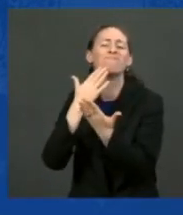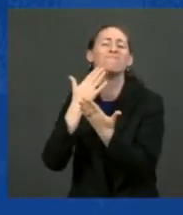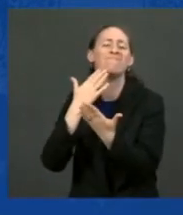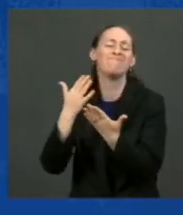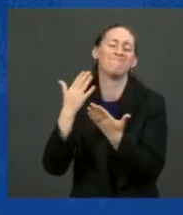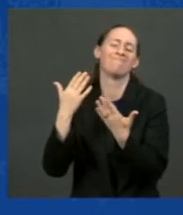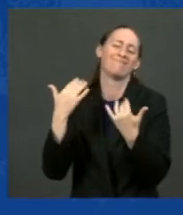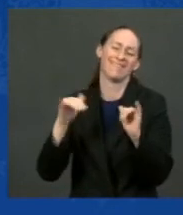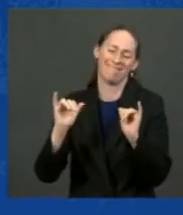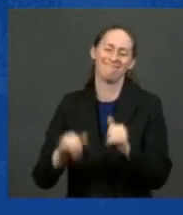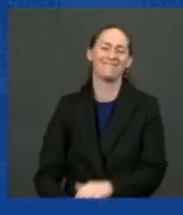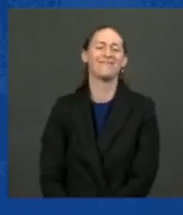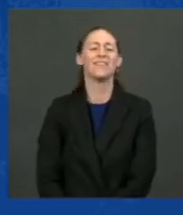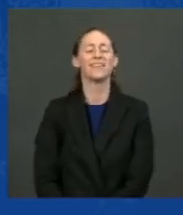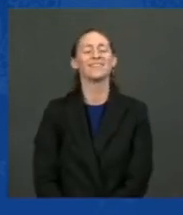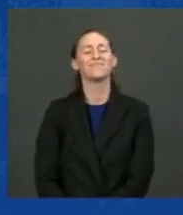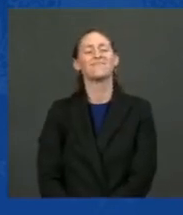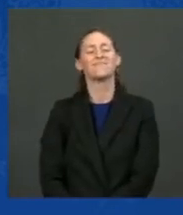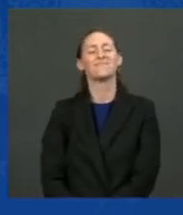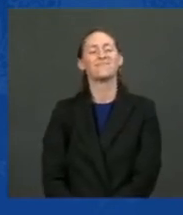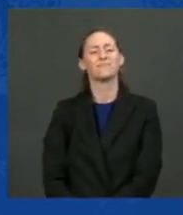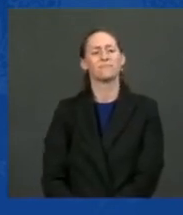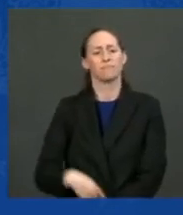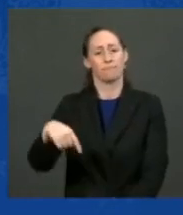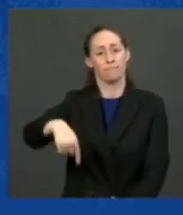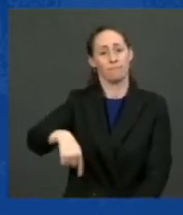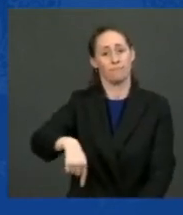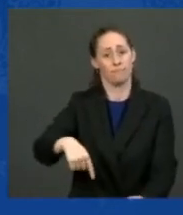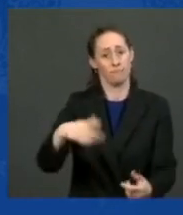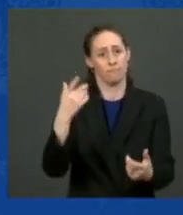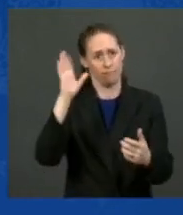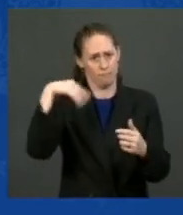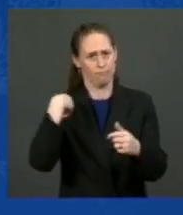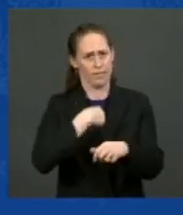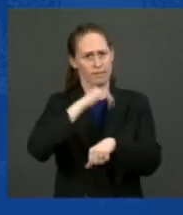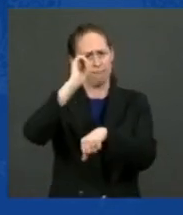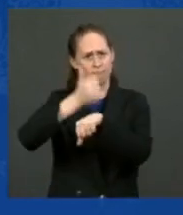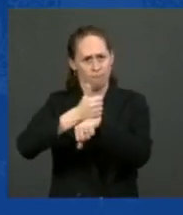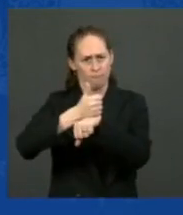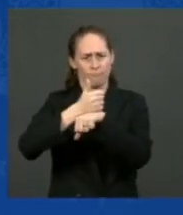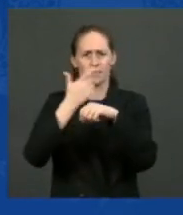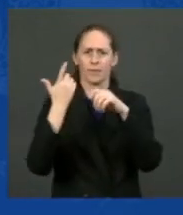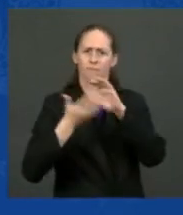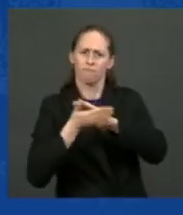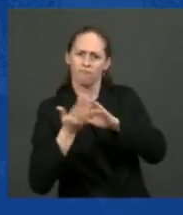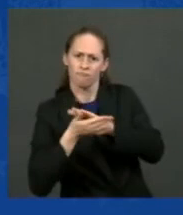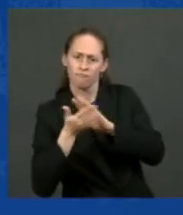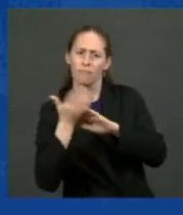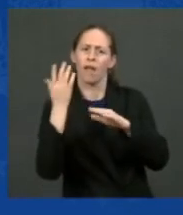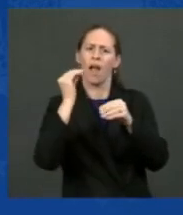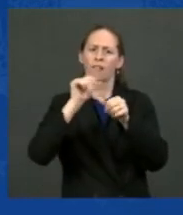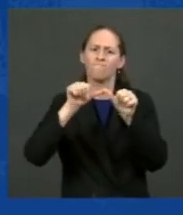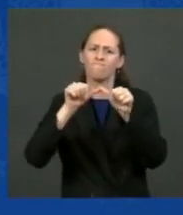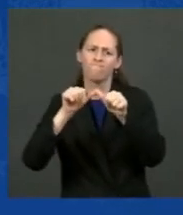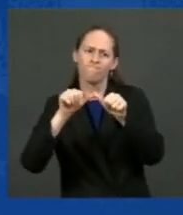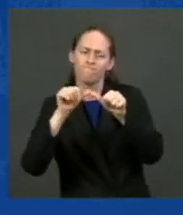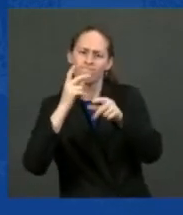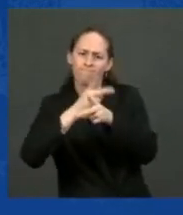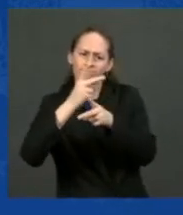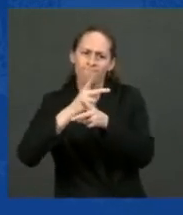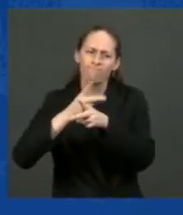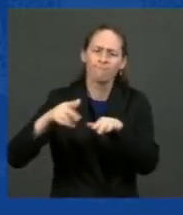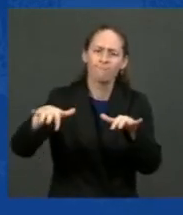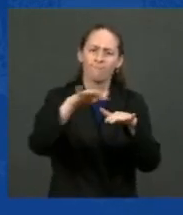a saying, we build, we operate, we maintain. With over 14,000 members, Local